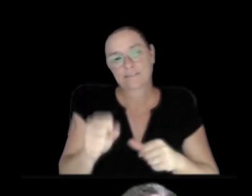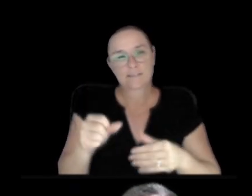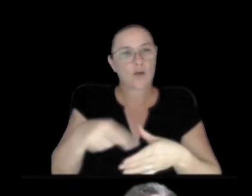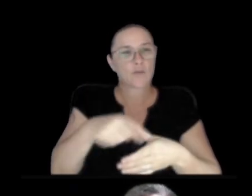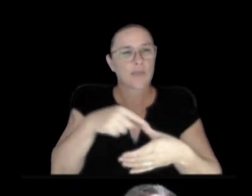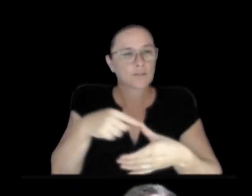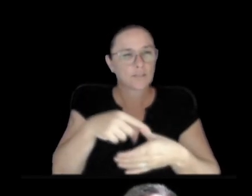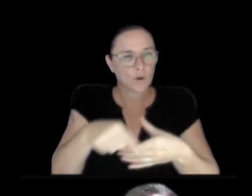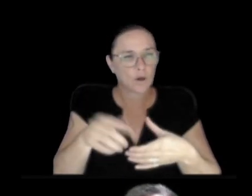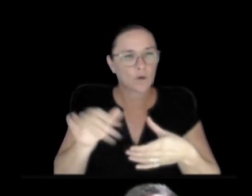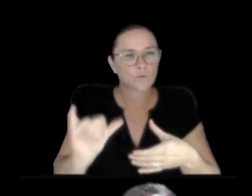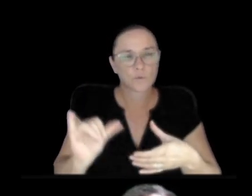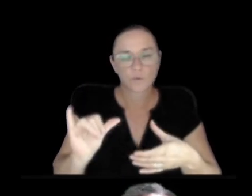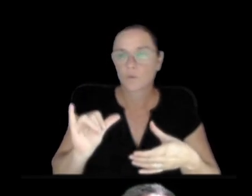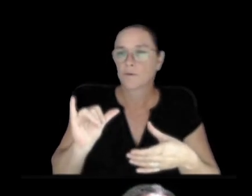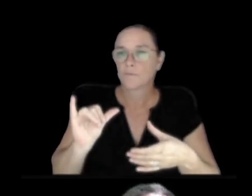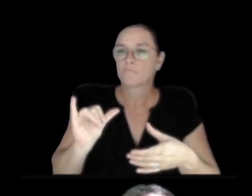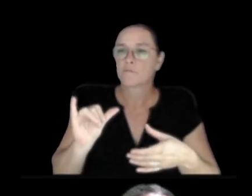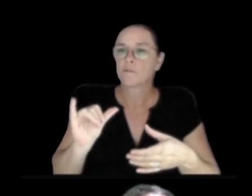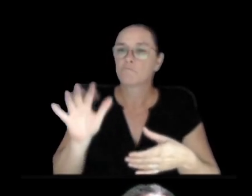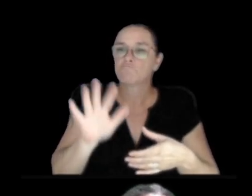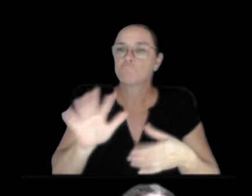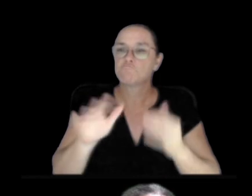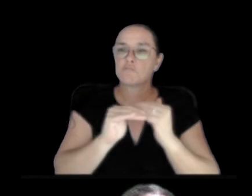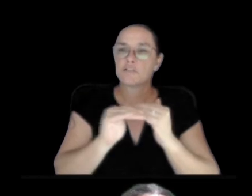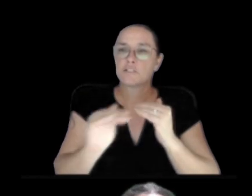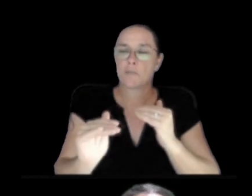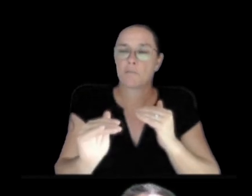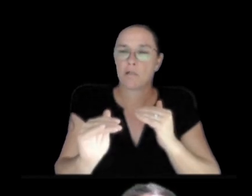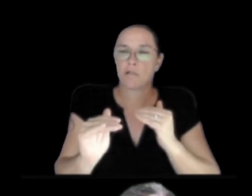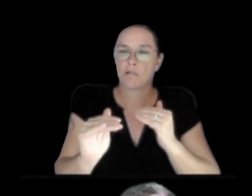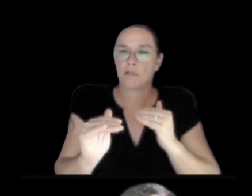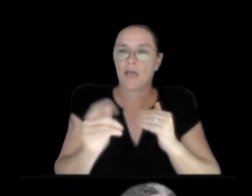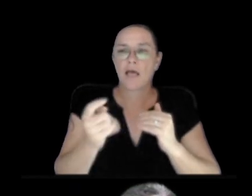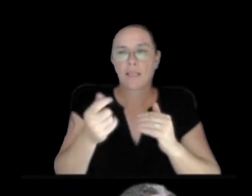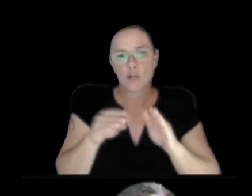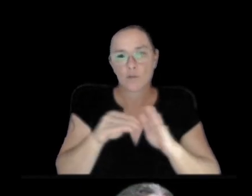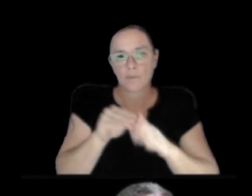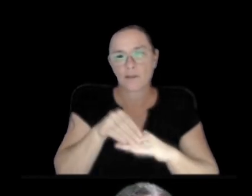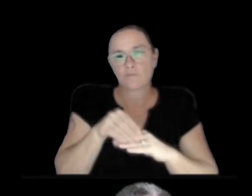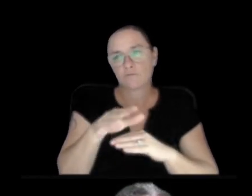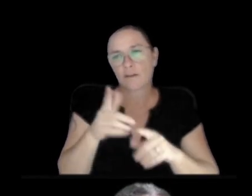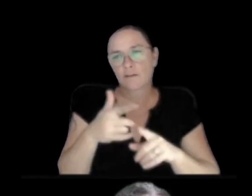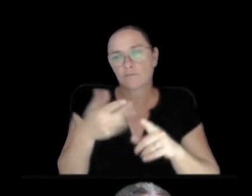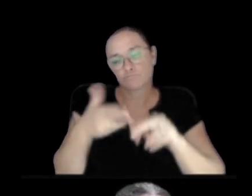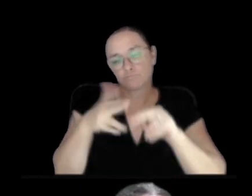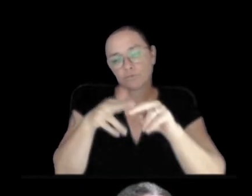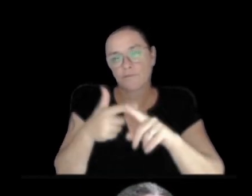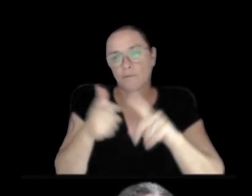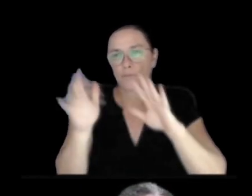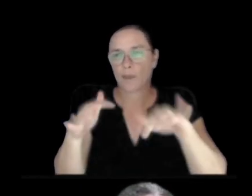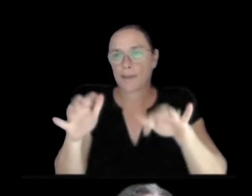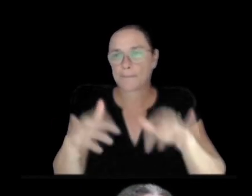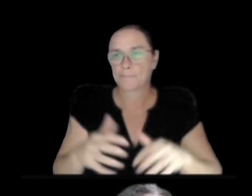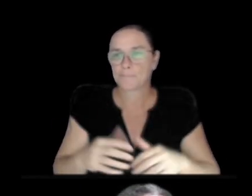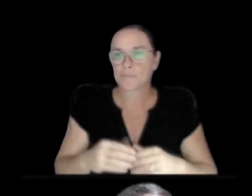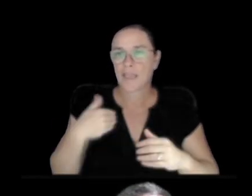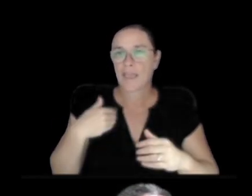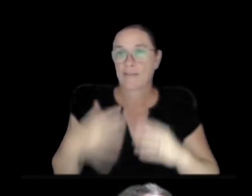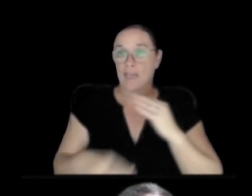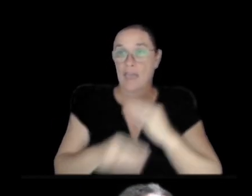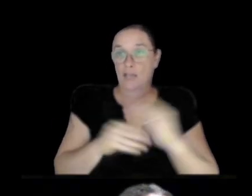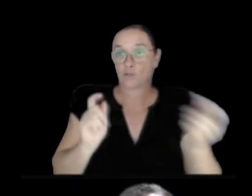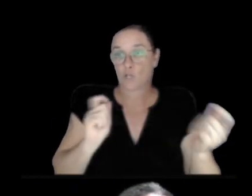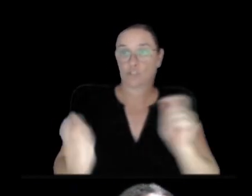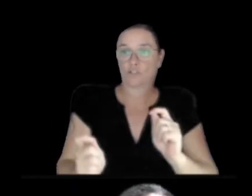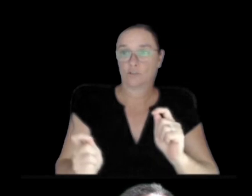And it also is fairly stable, also showing some effects of the rainfall. With an extra adjustment happening